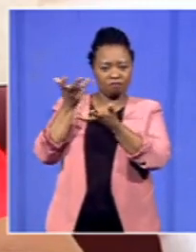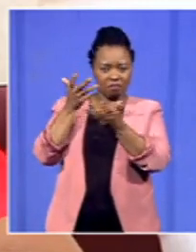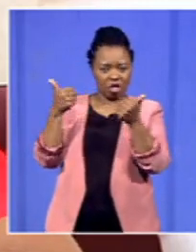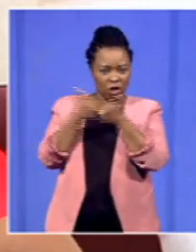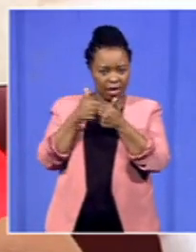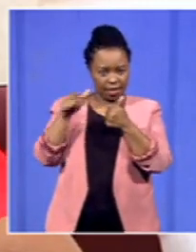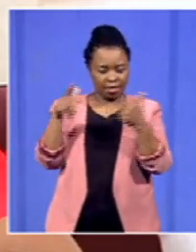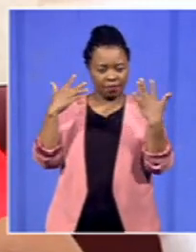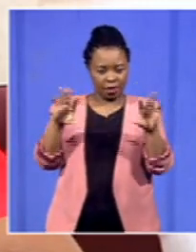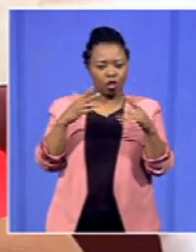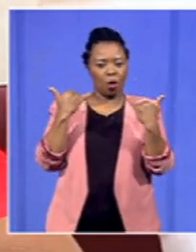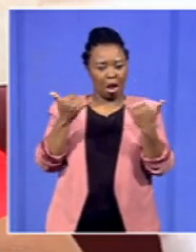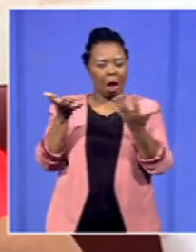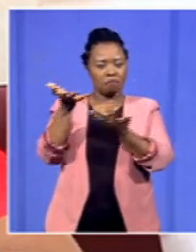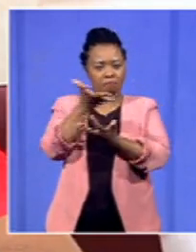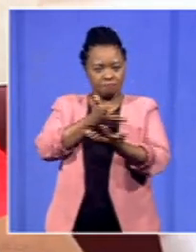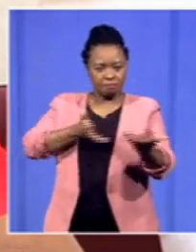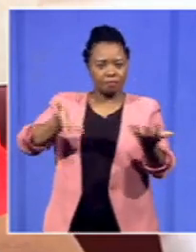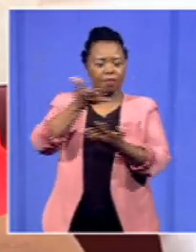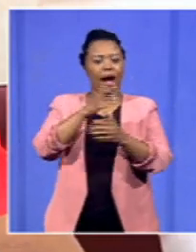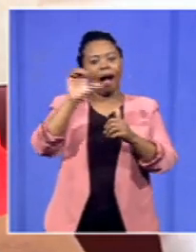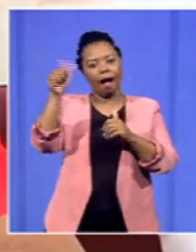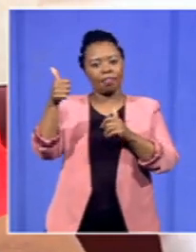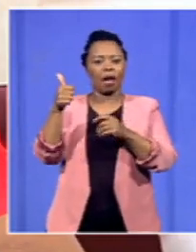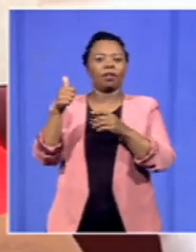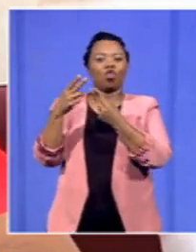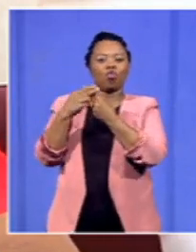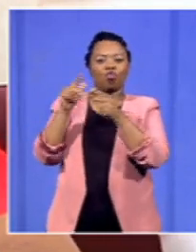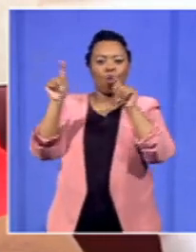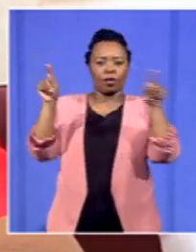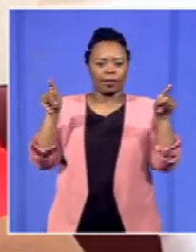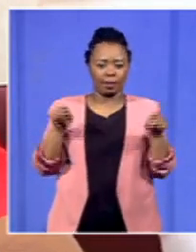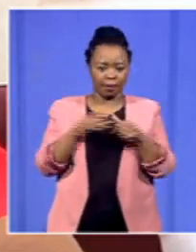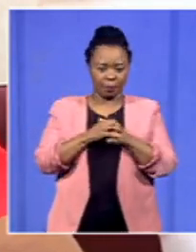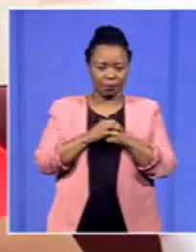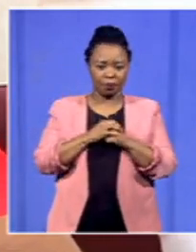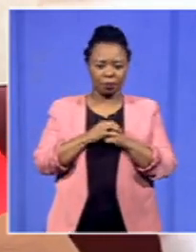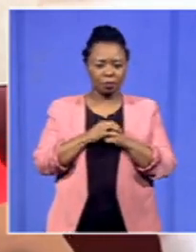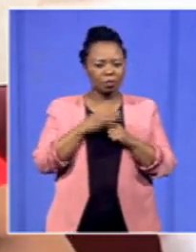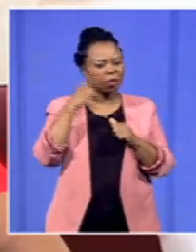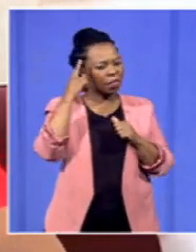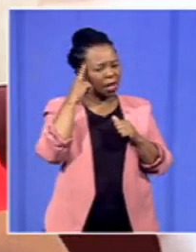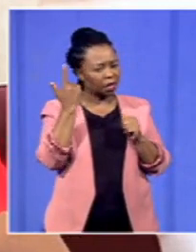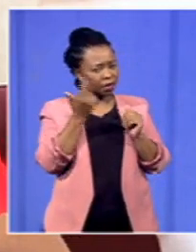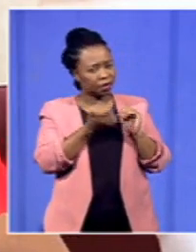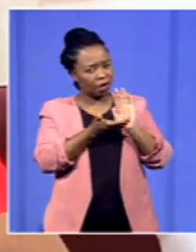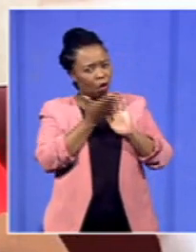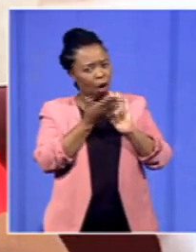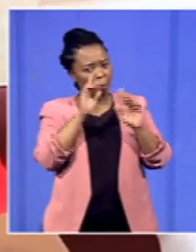engagements between us and our counterparts. So, I think... Is there any follow-up?